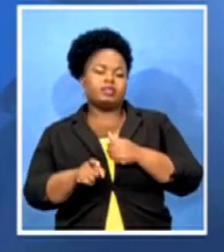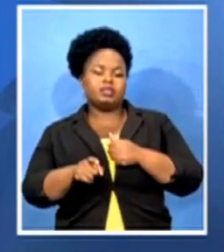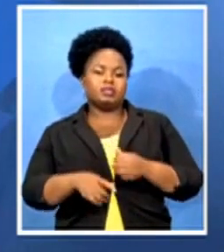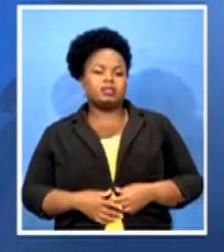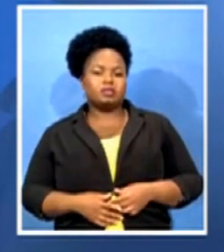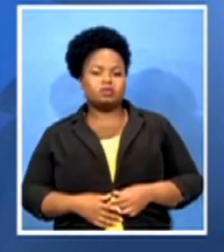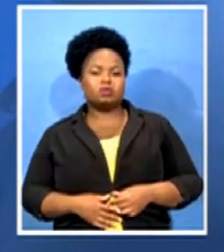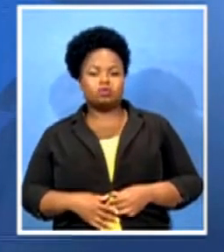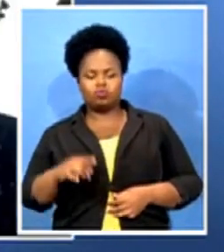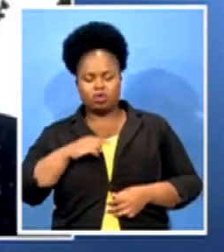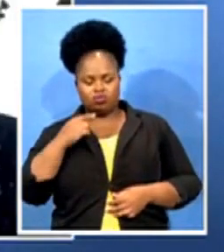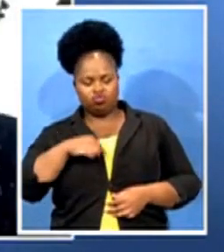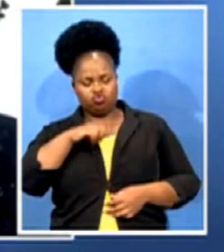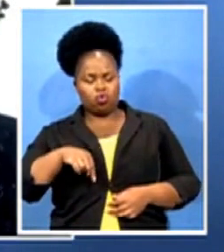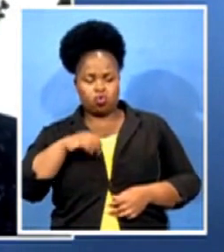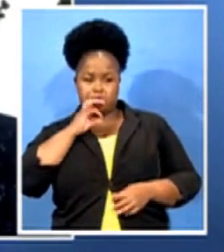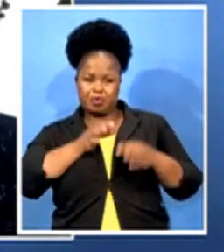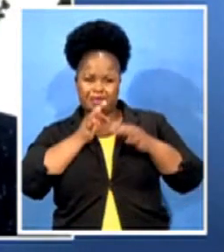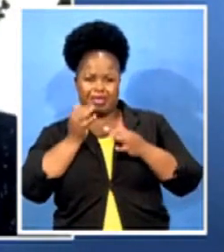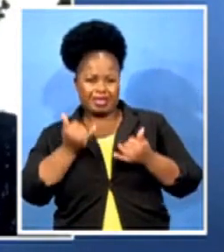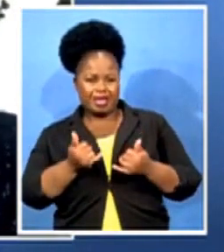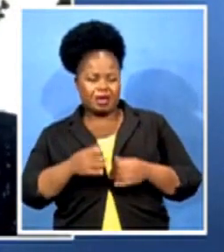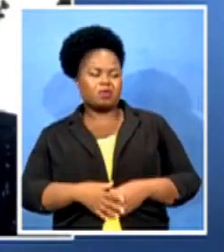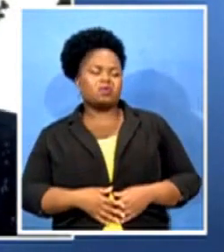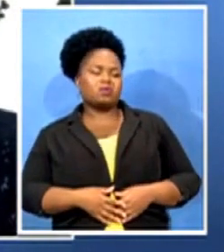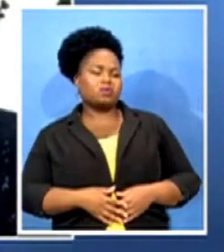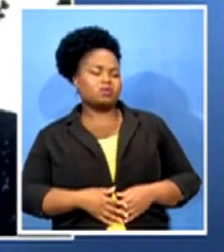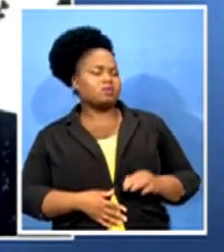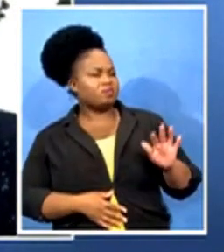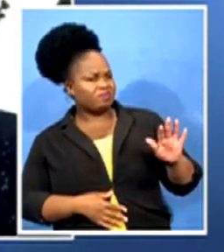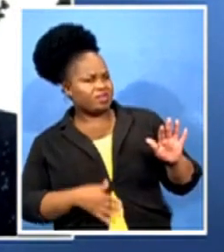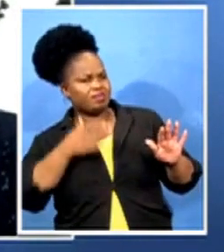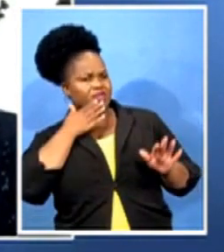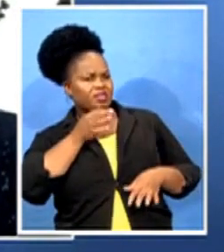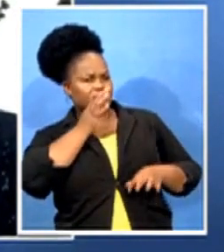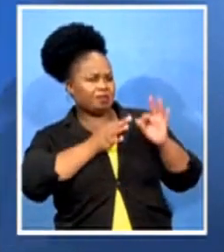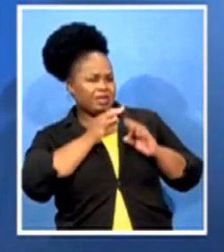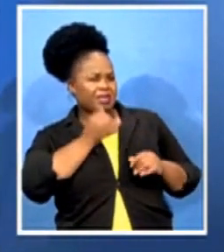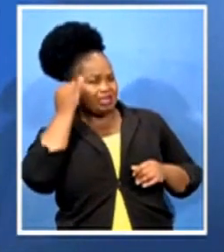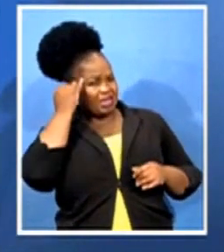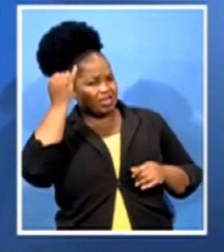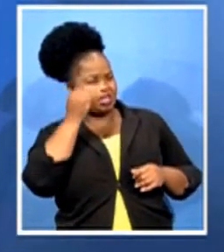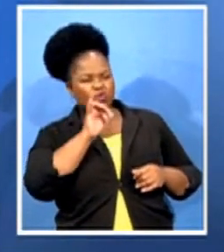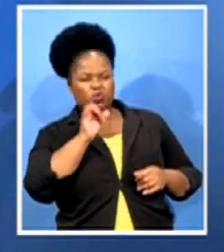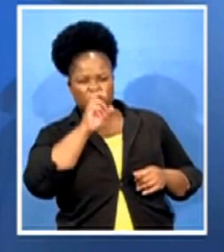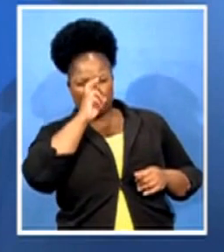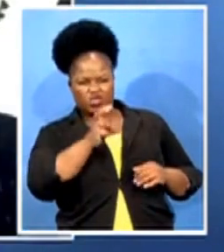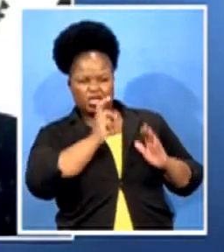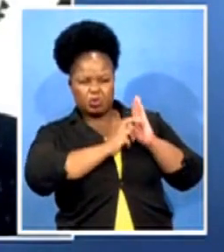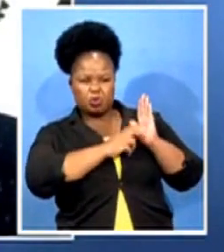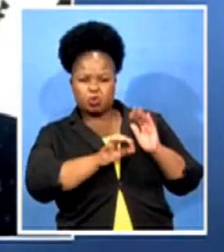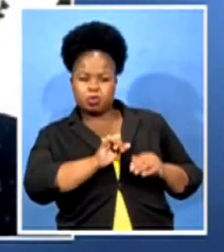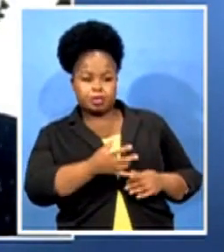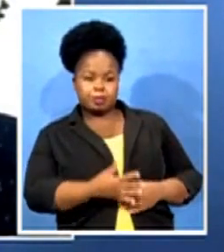about. Can you give us an idea, MEC, of what sort of strict measures those would be? I think I've